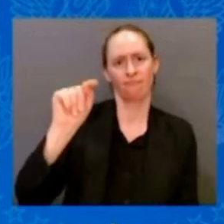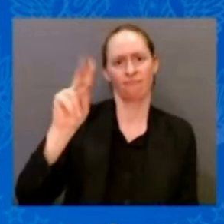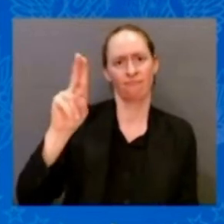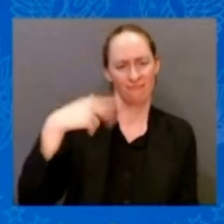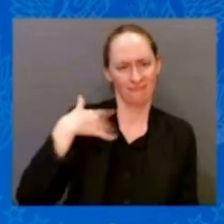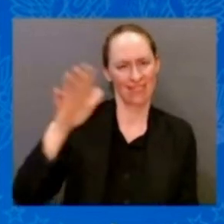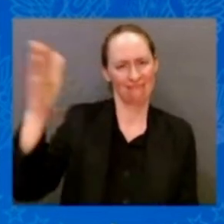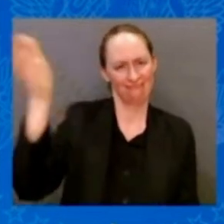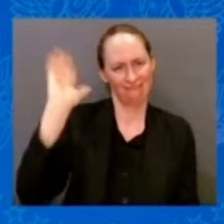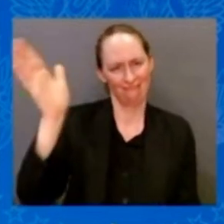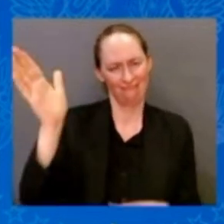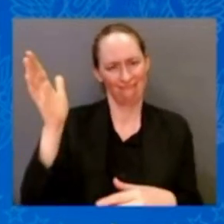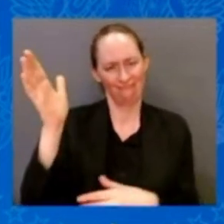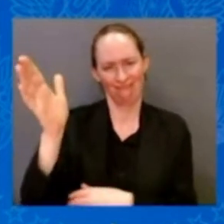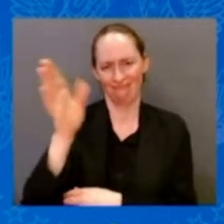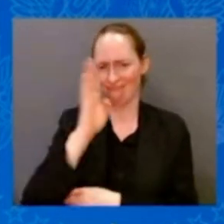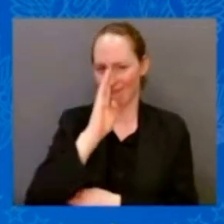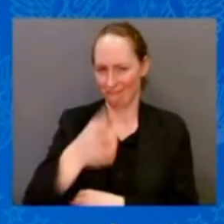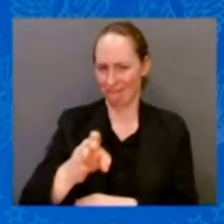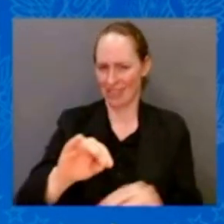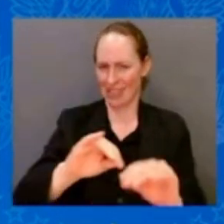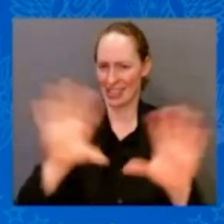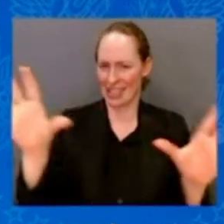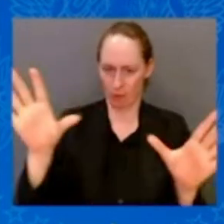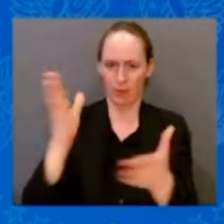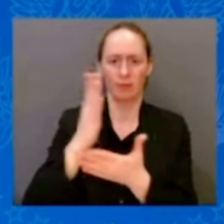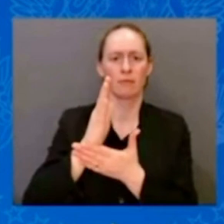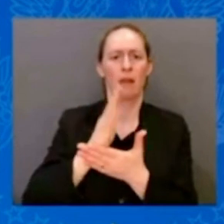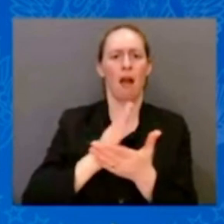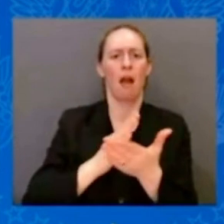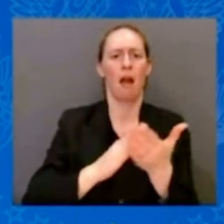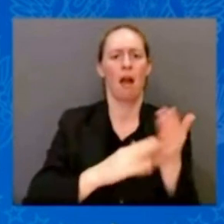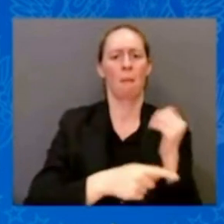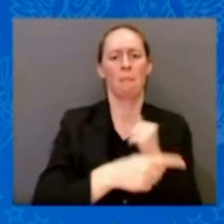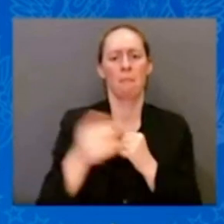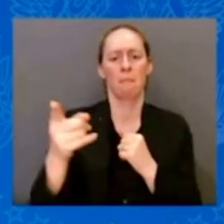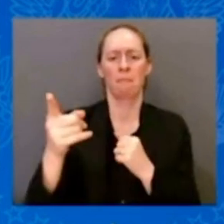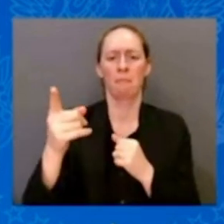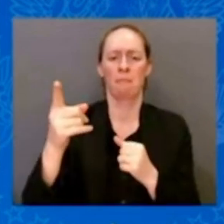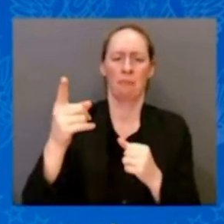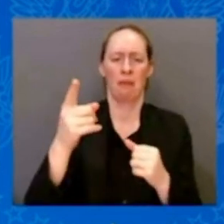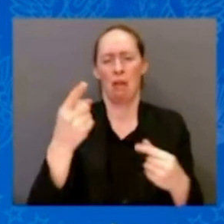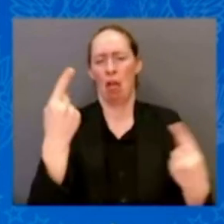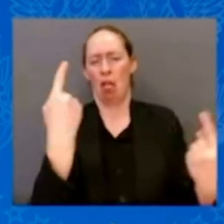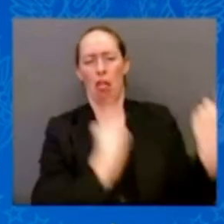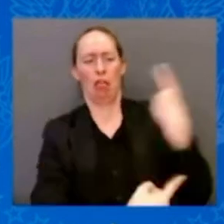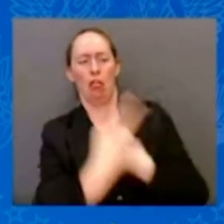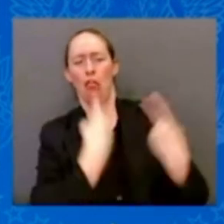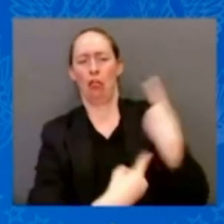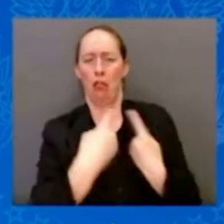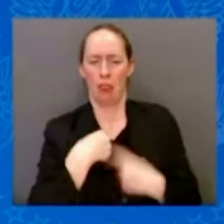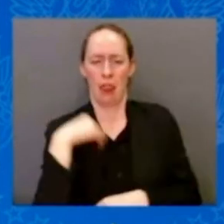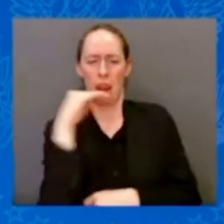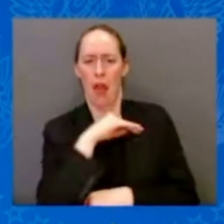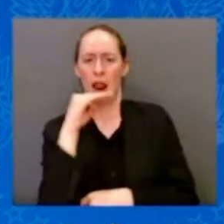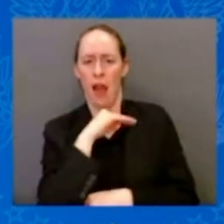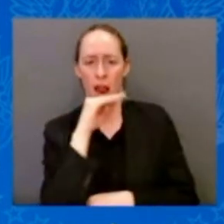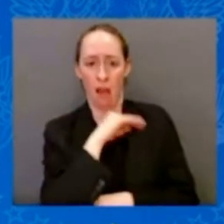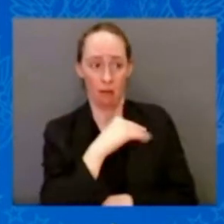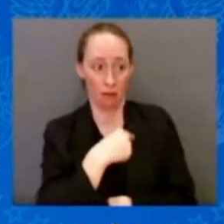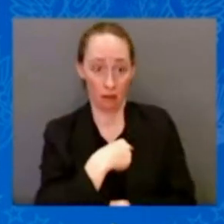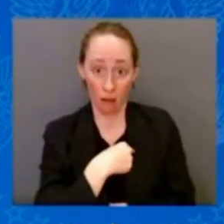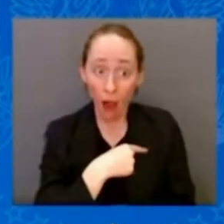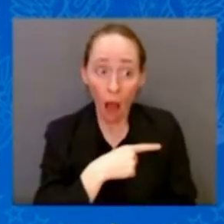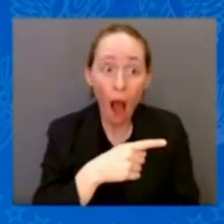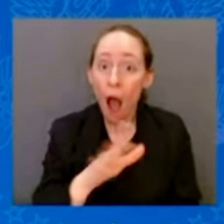not all, but started yelling, liar, liar. And I said, that means you all are for keeping Social Security? And they all stood